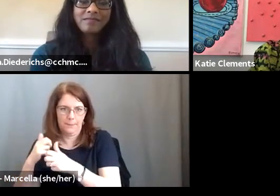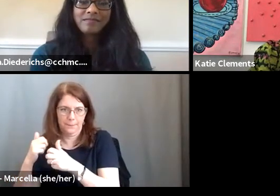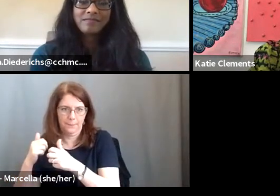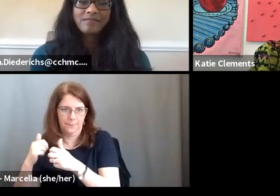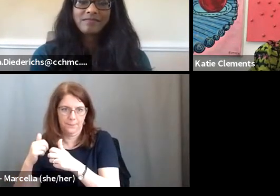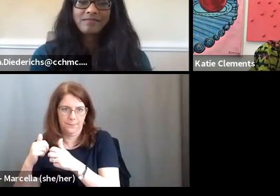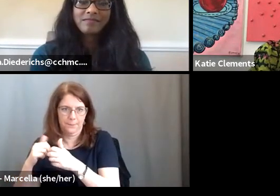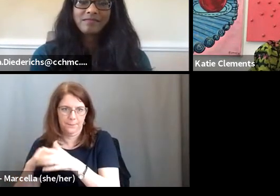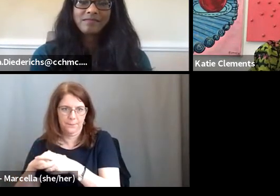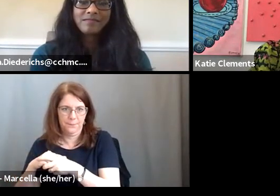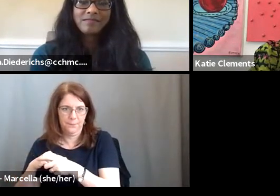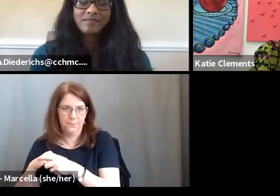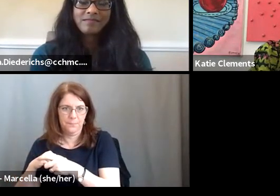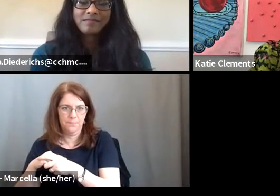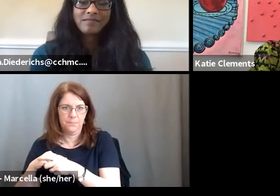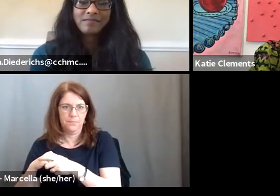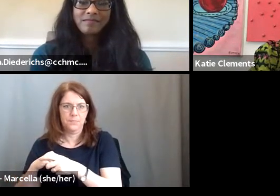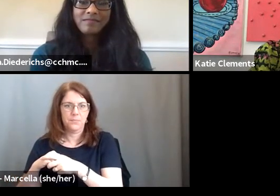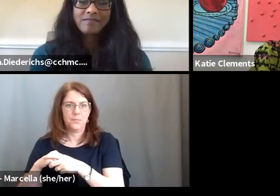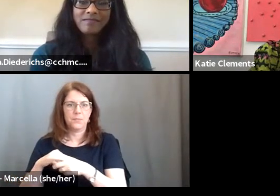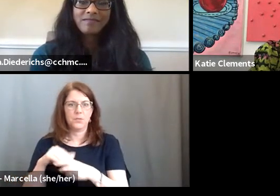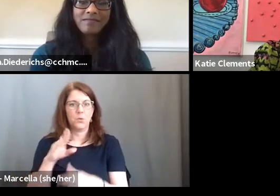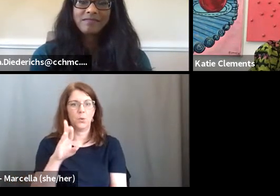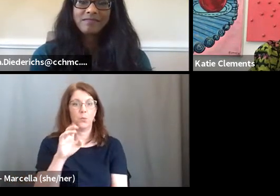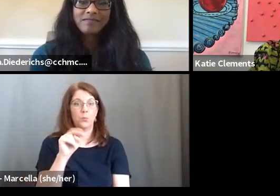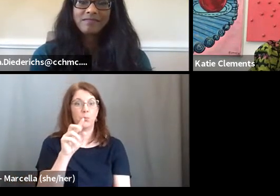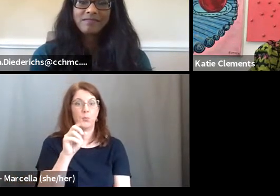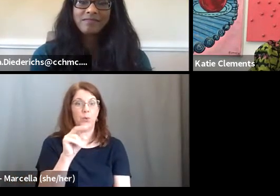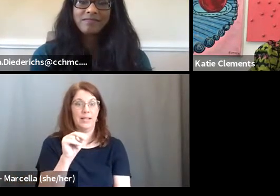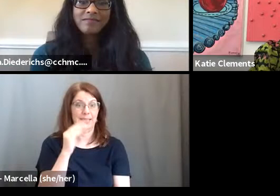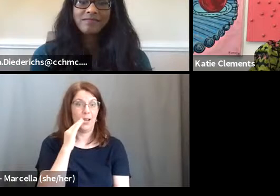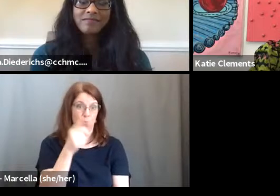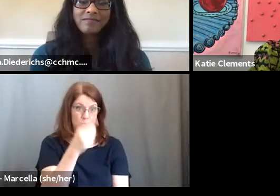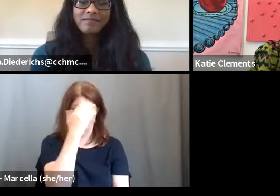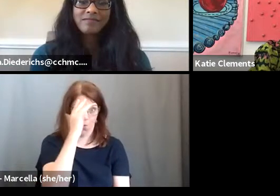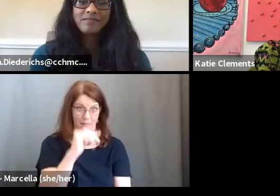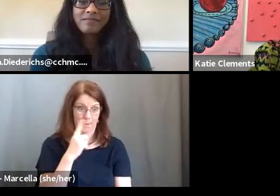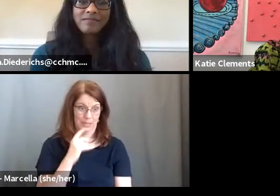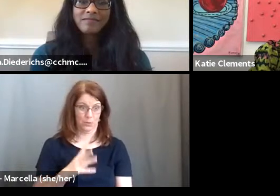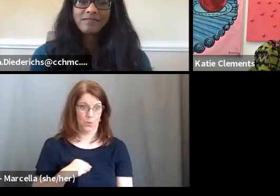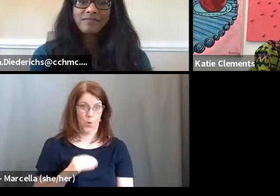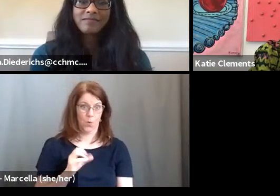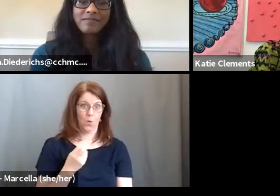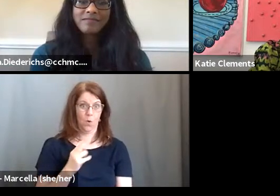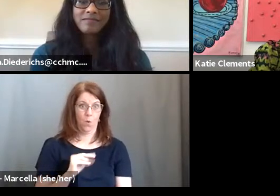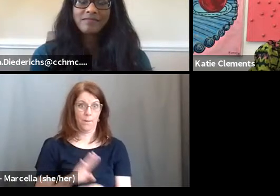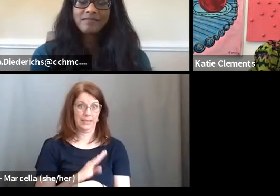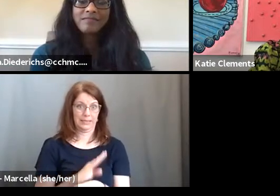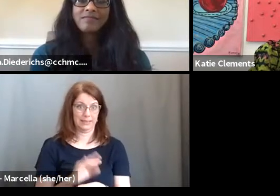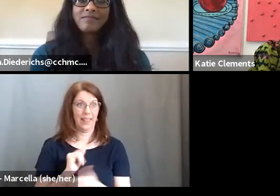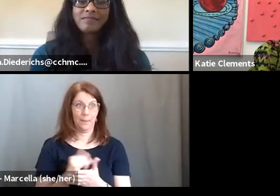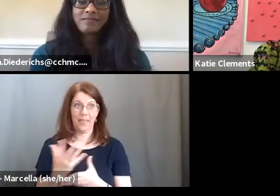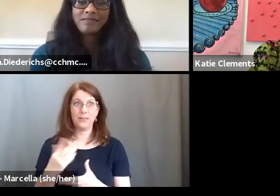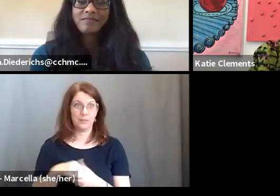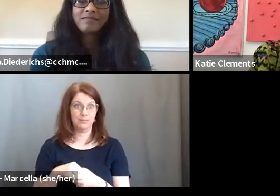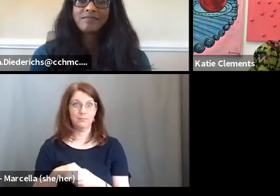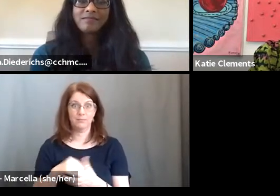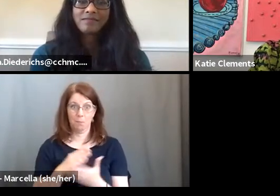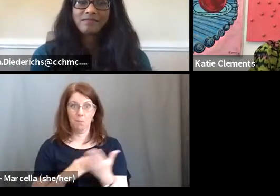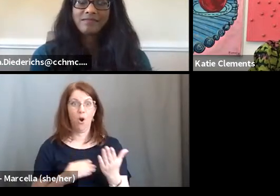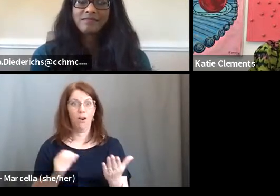Um, so, and Brandon, know you know that from being a business owner, it's just like, it is part of the deal. Right. So,